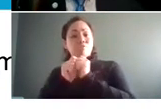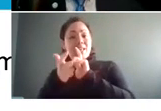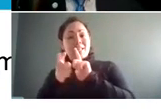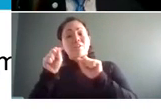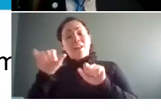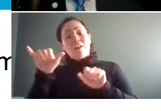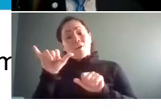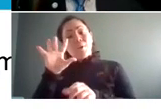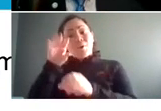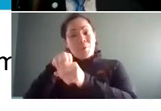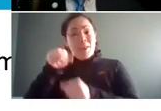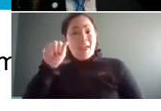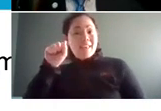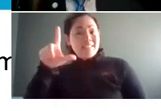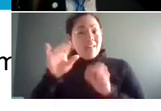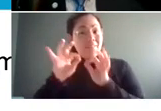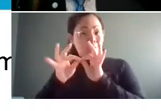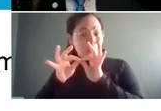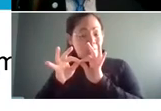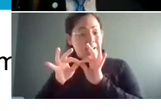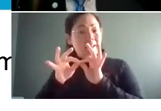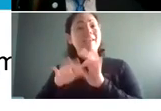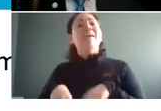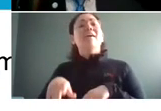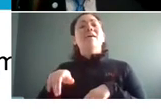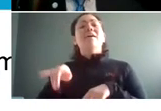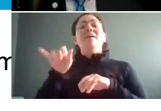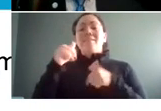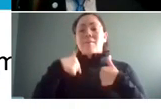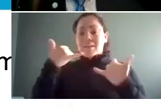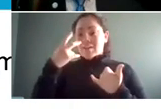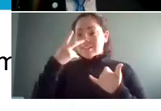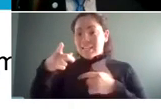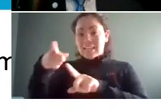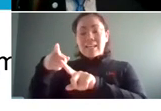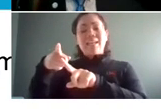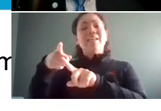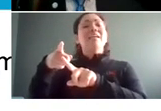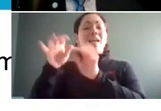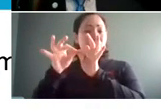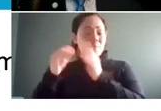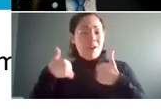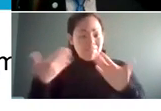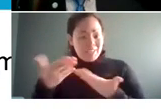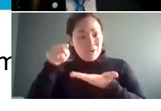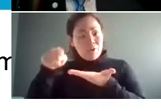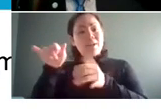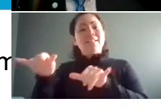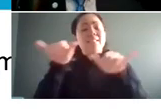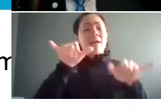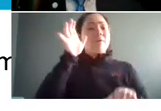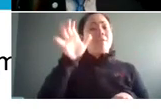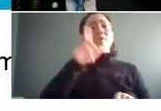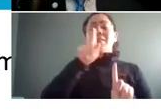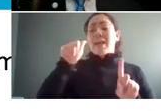include asl interpreting uh so as we're watching naomi do a fabulous job um american